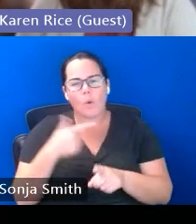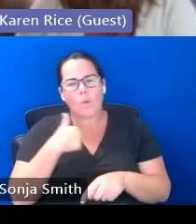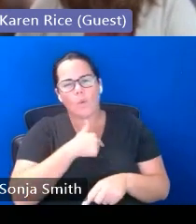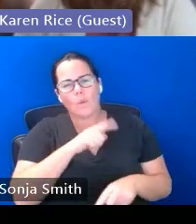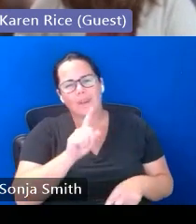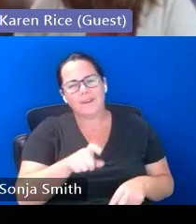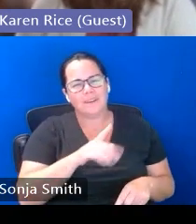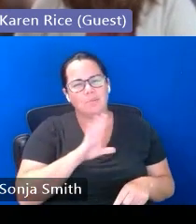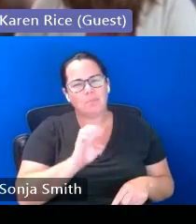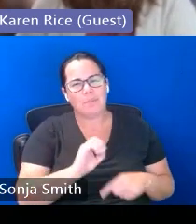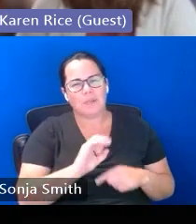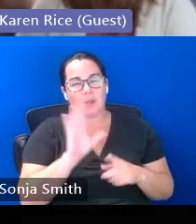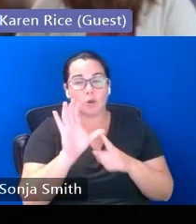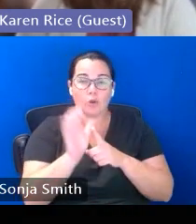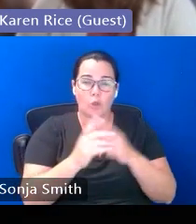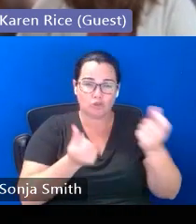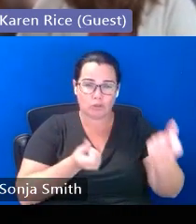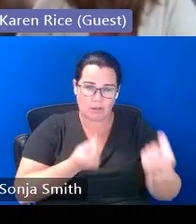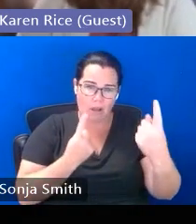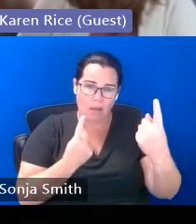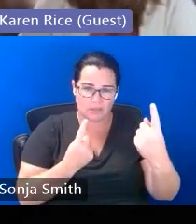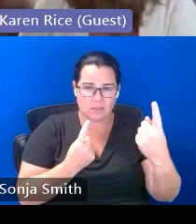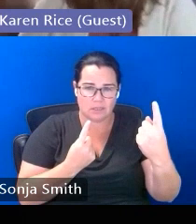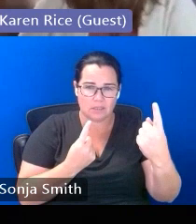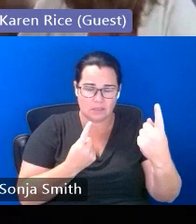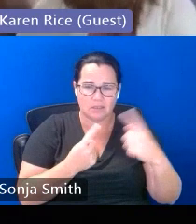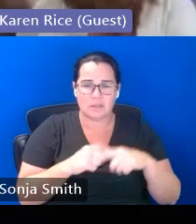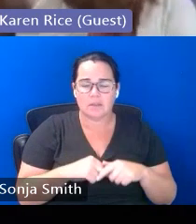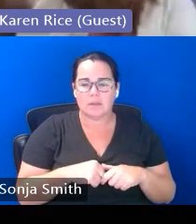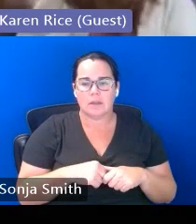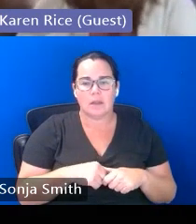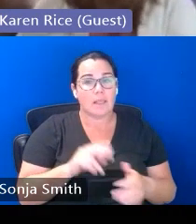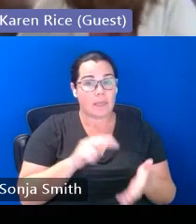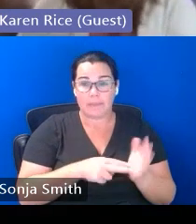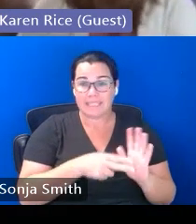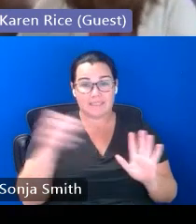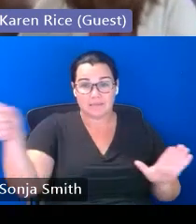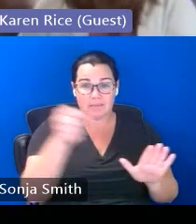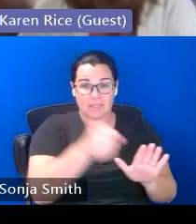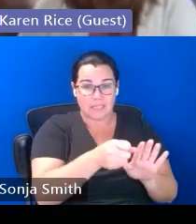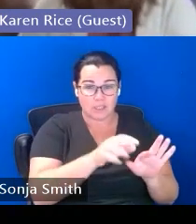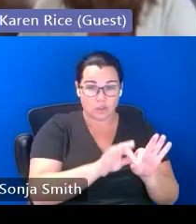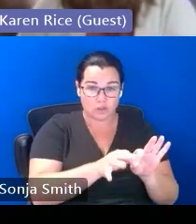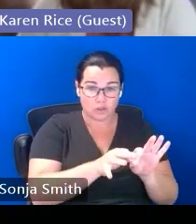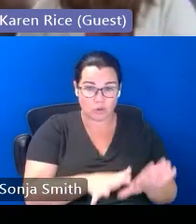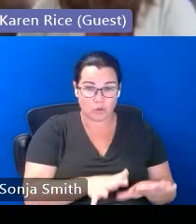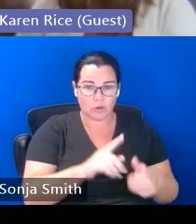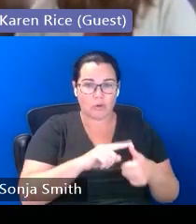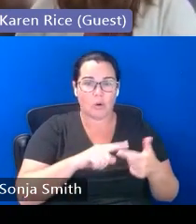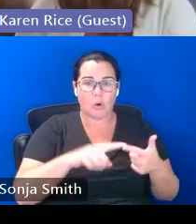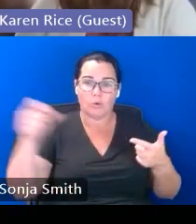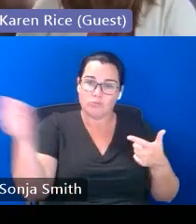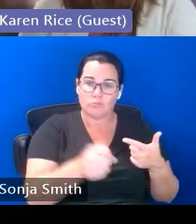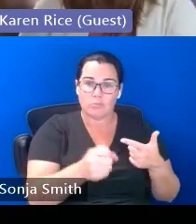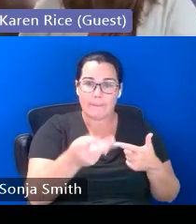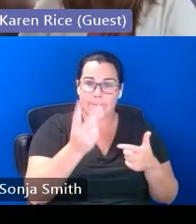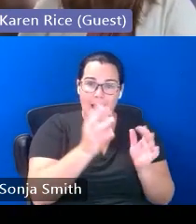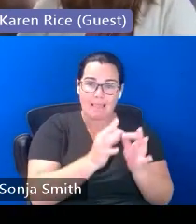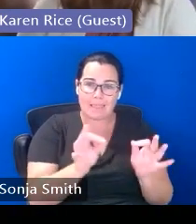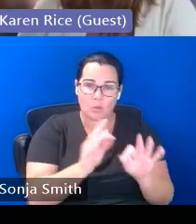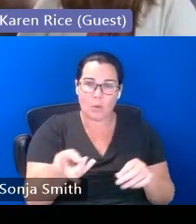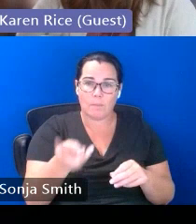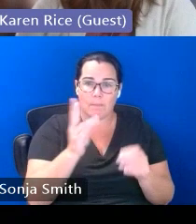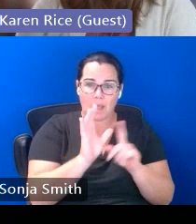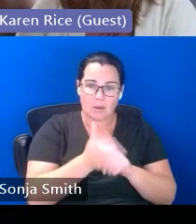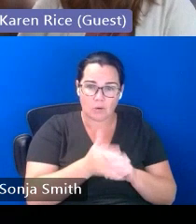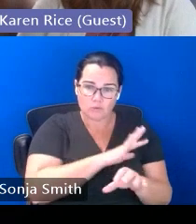can so for many of us that means we have an interpreter or we have um someone who might be bilingual or bicultural that's a part of